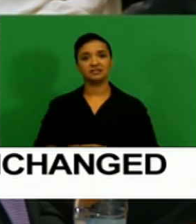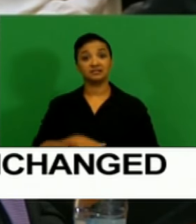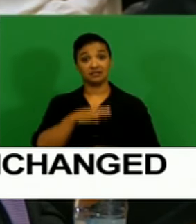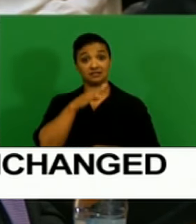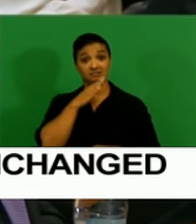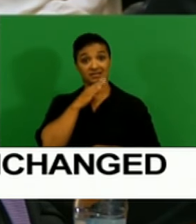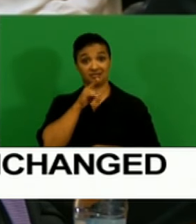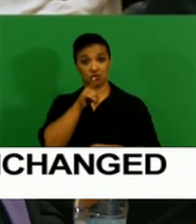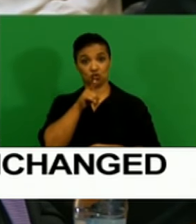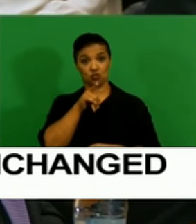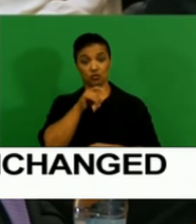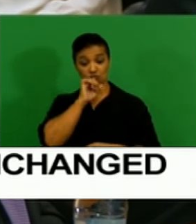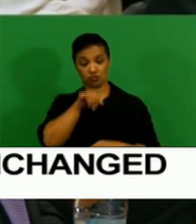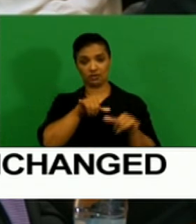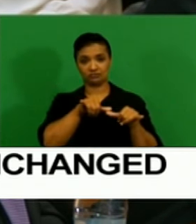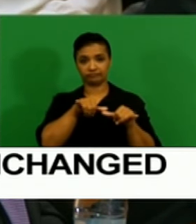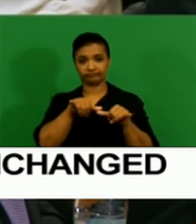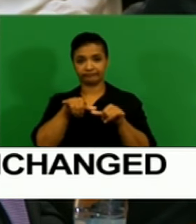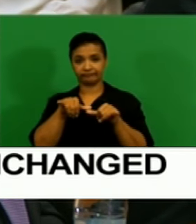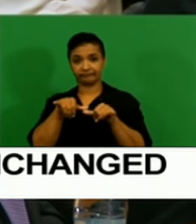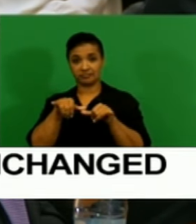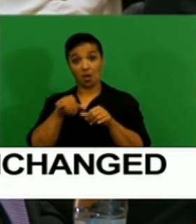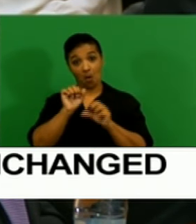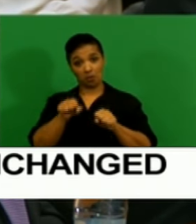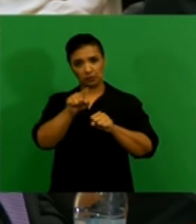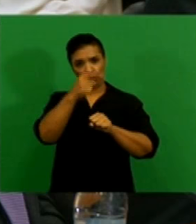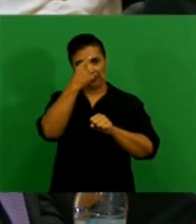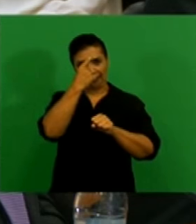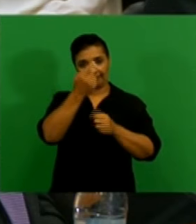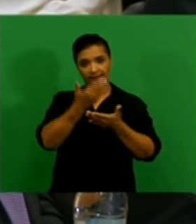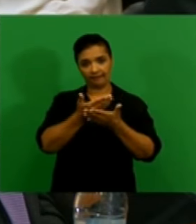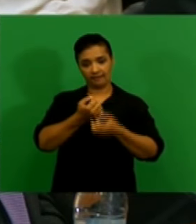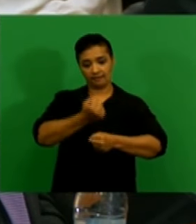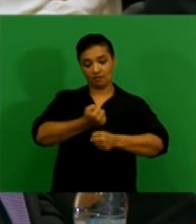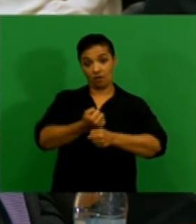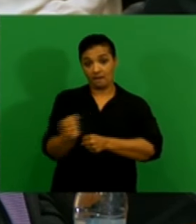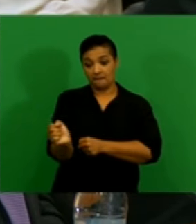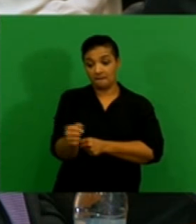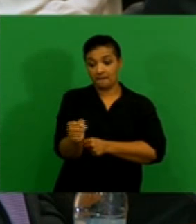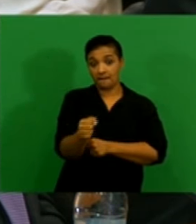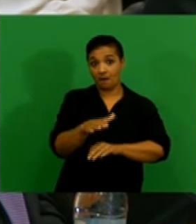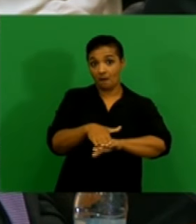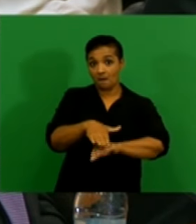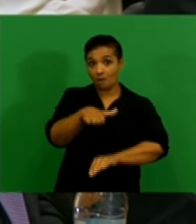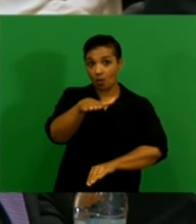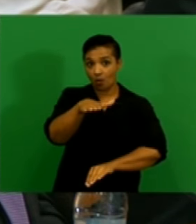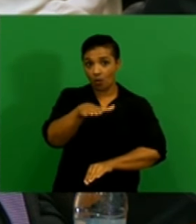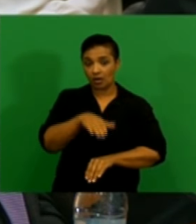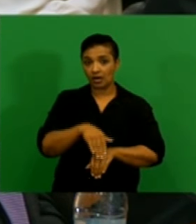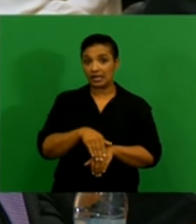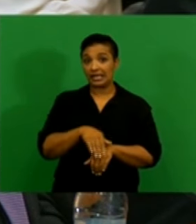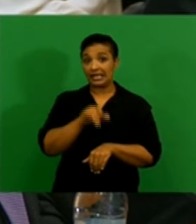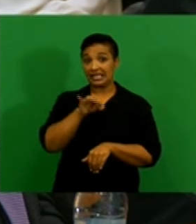create jobs in the economy and improve employment? If so,